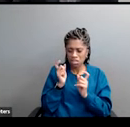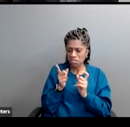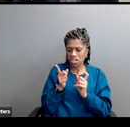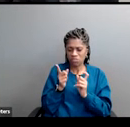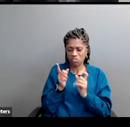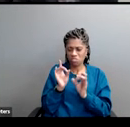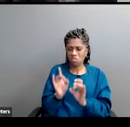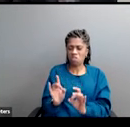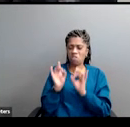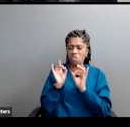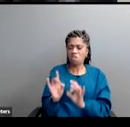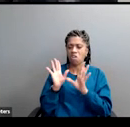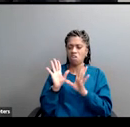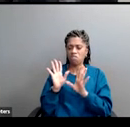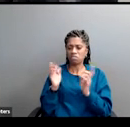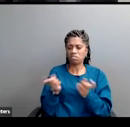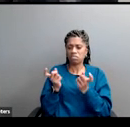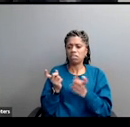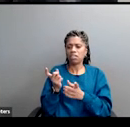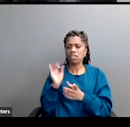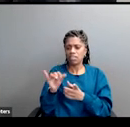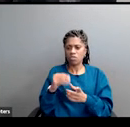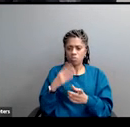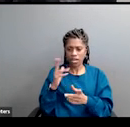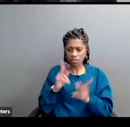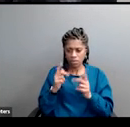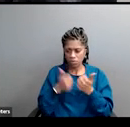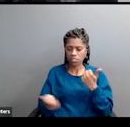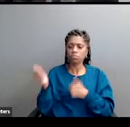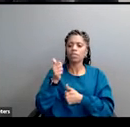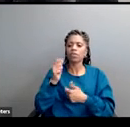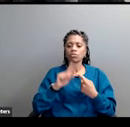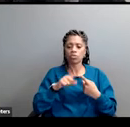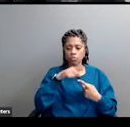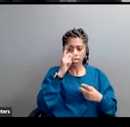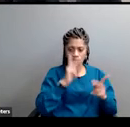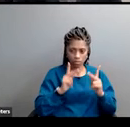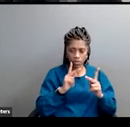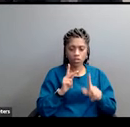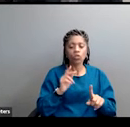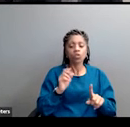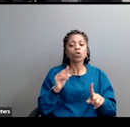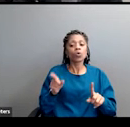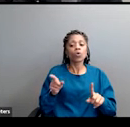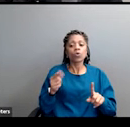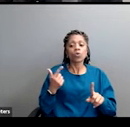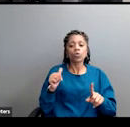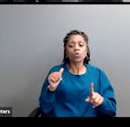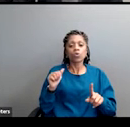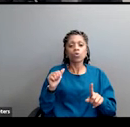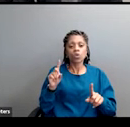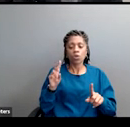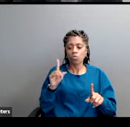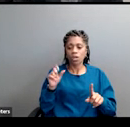sin to insist that white people were superior to black people. So Goldwater wouldn't say that. Instead, he